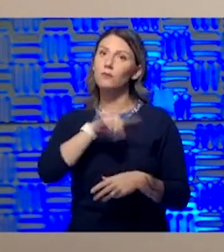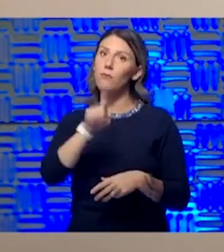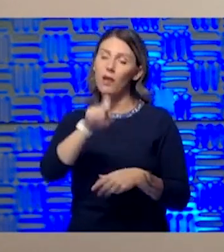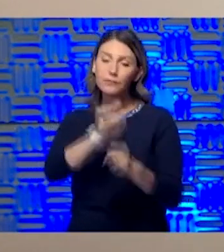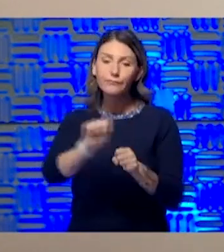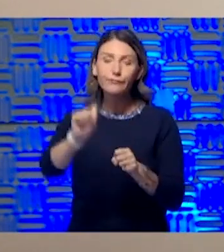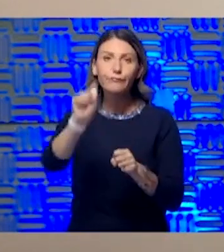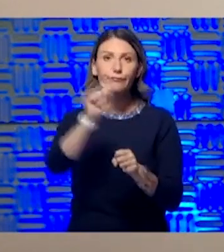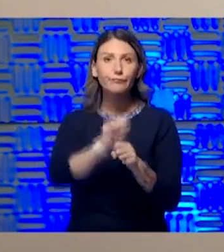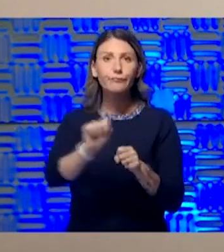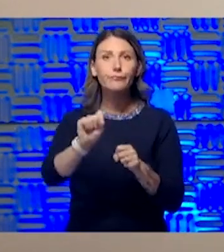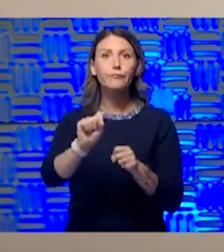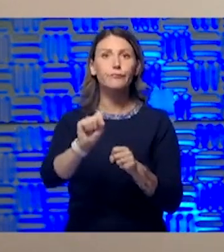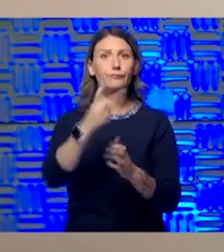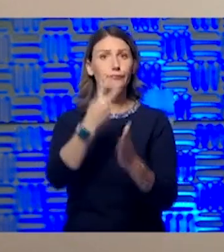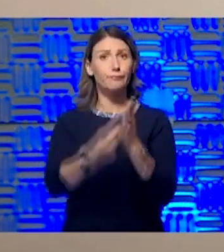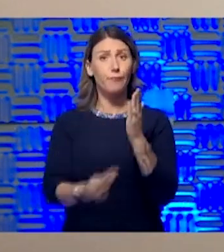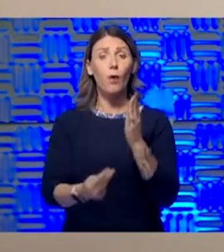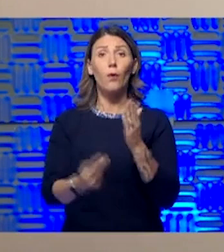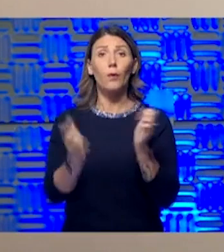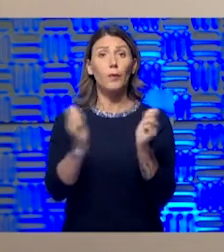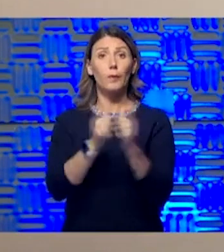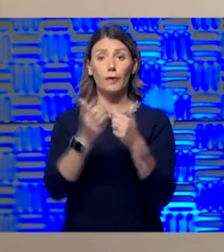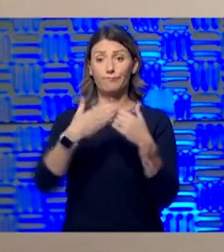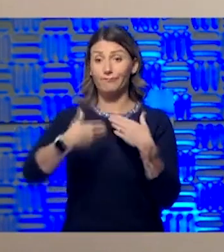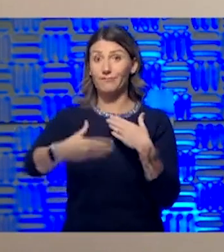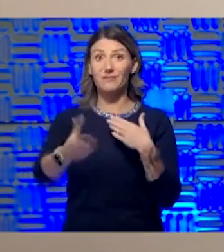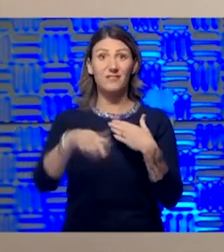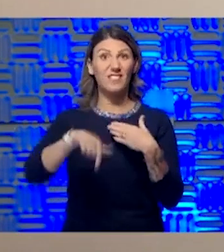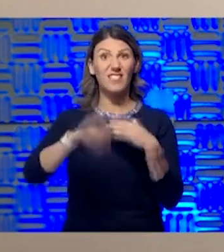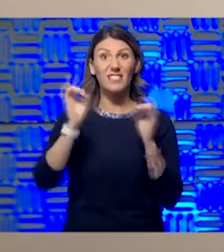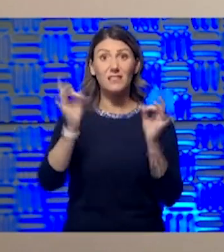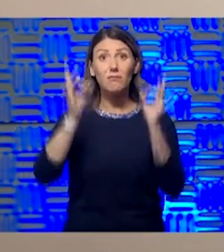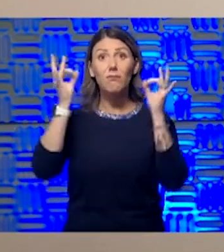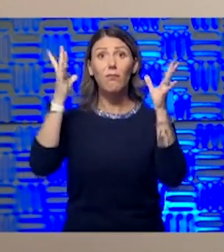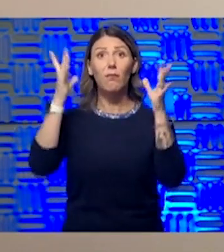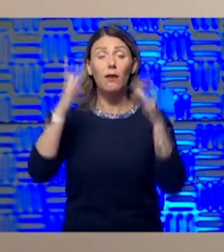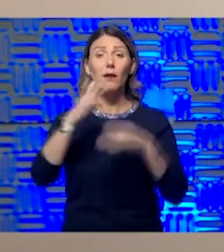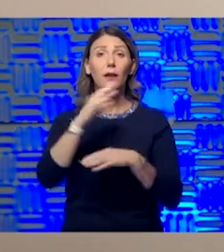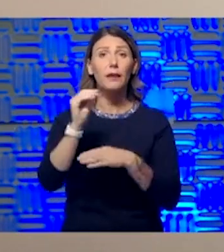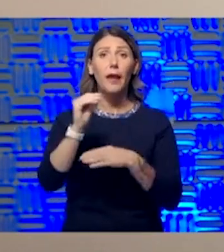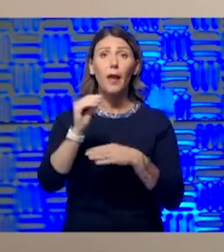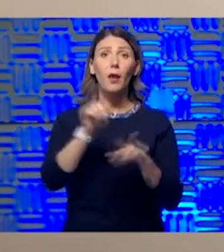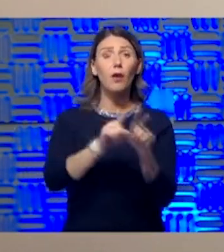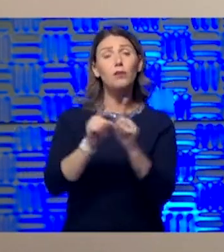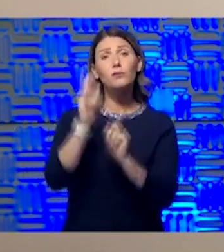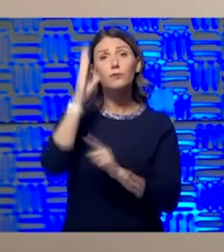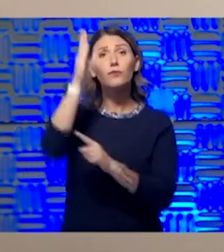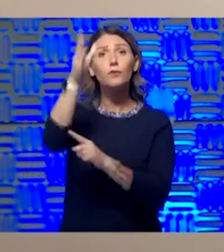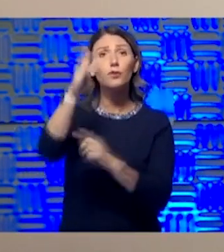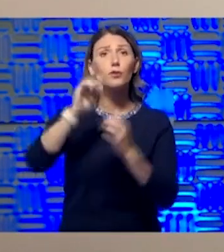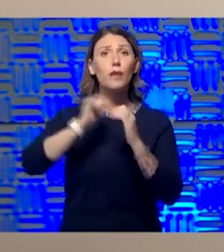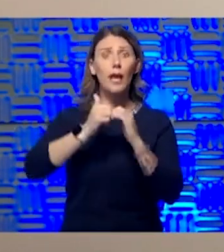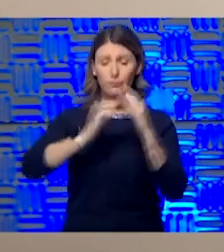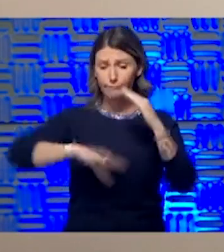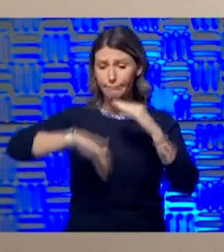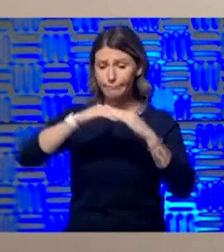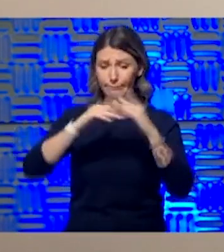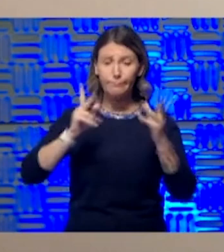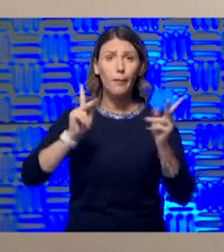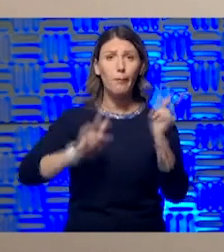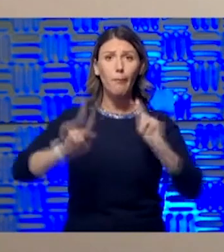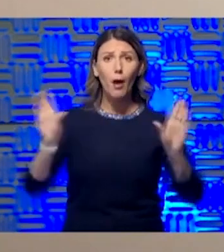both with the rest of this pandemic as well as into the future to try to figure out how to maximize population health